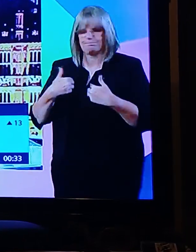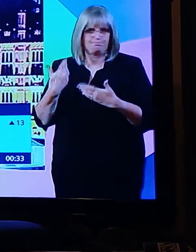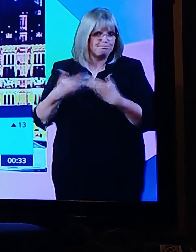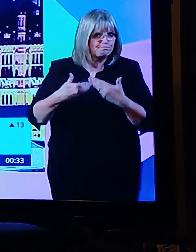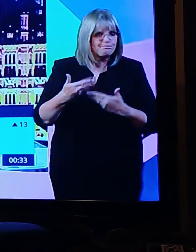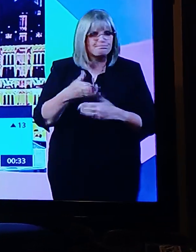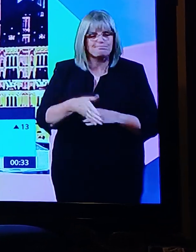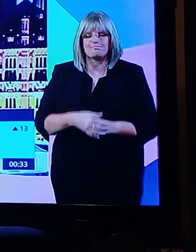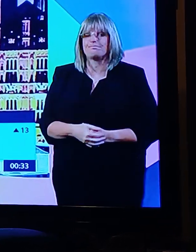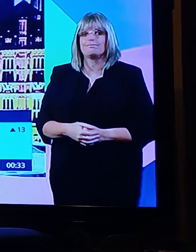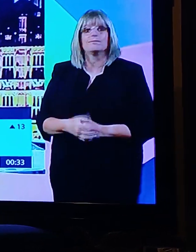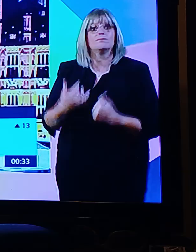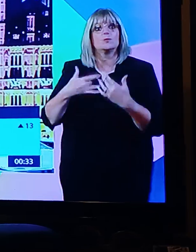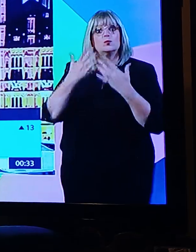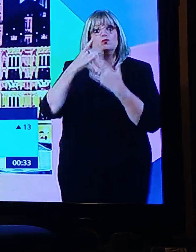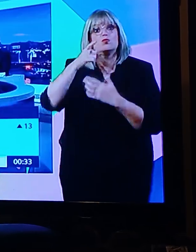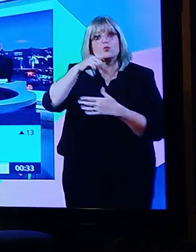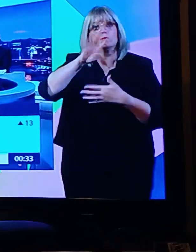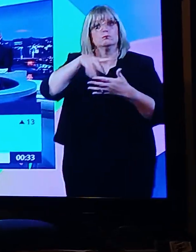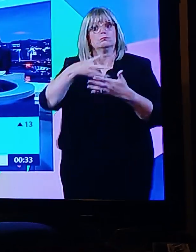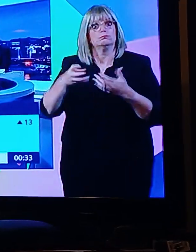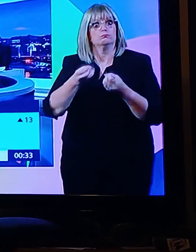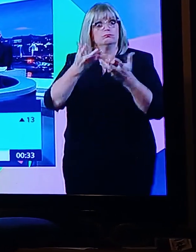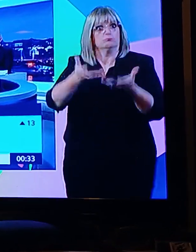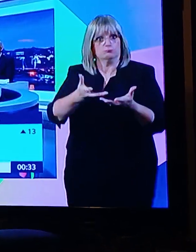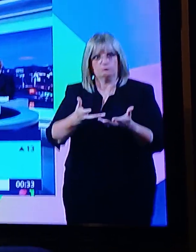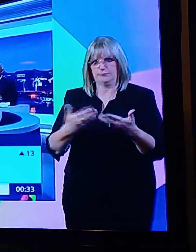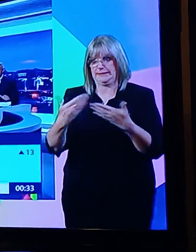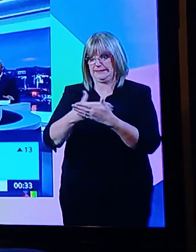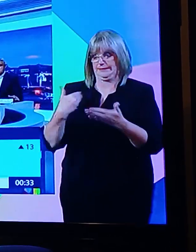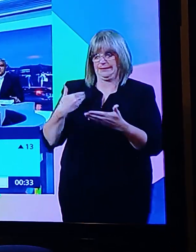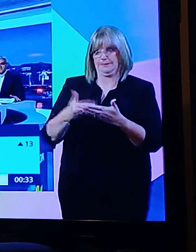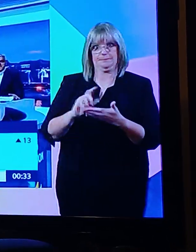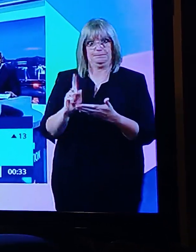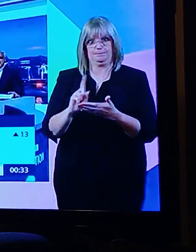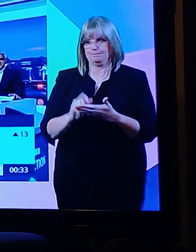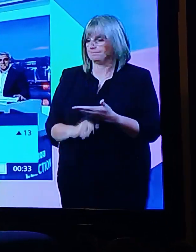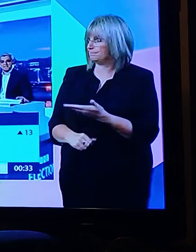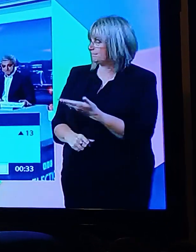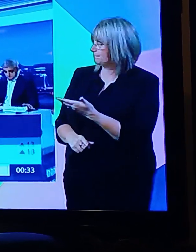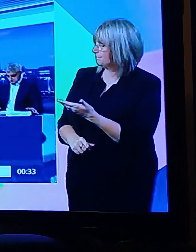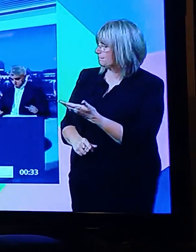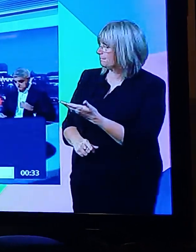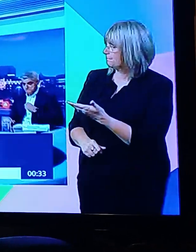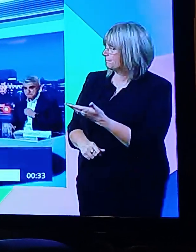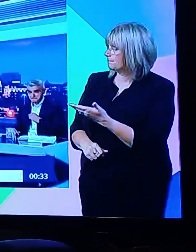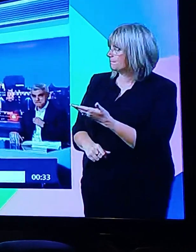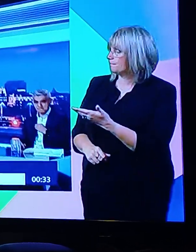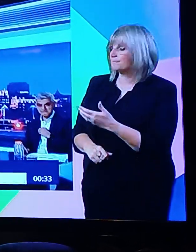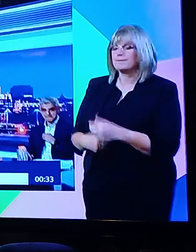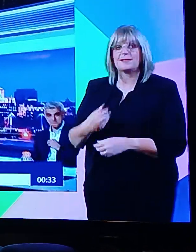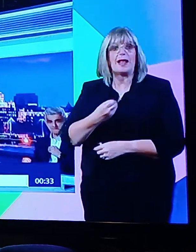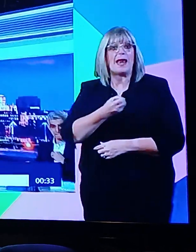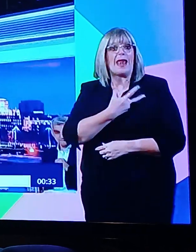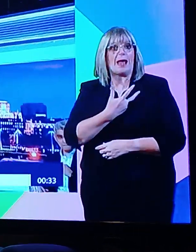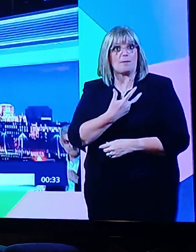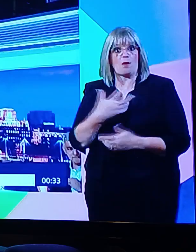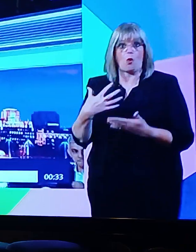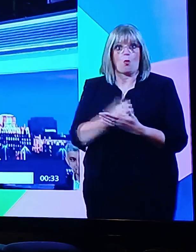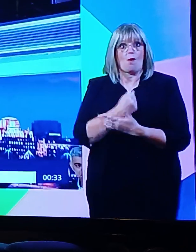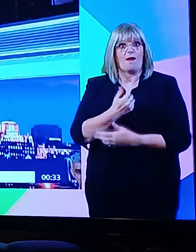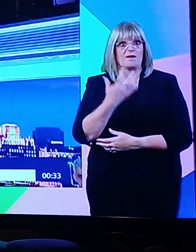has happened so far this evening, and that is that Labour have five seats there.